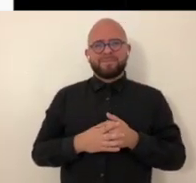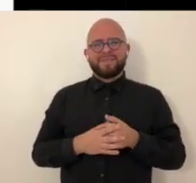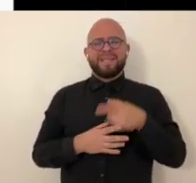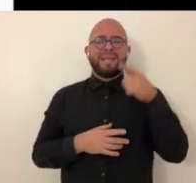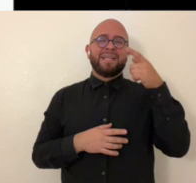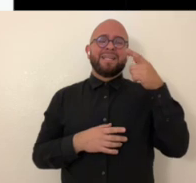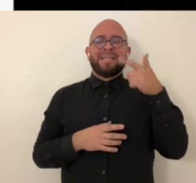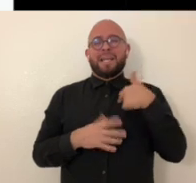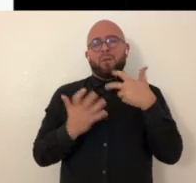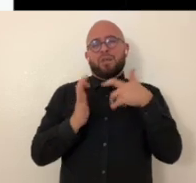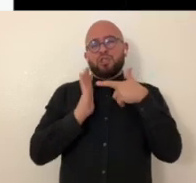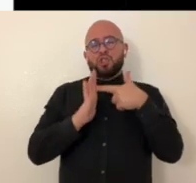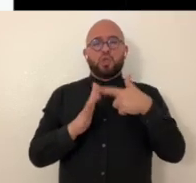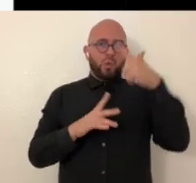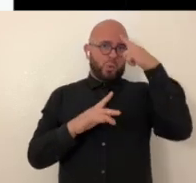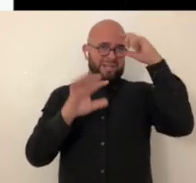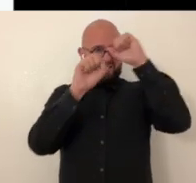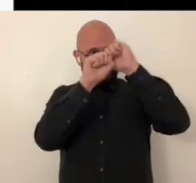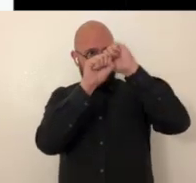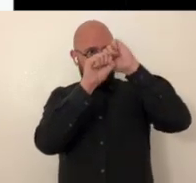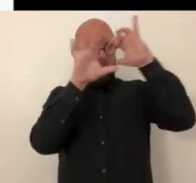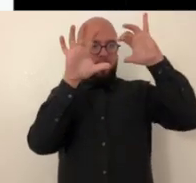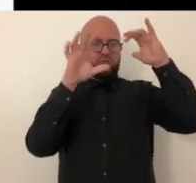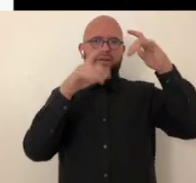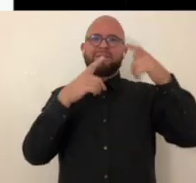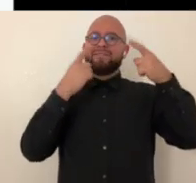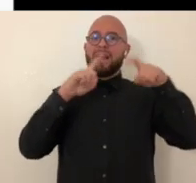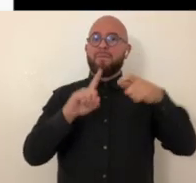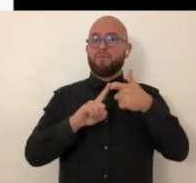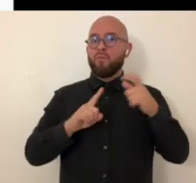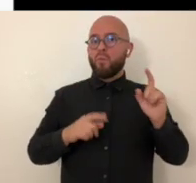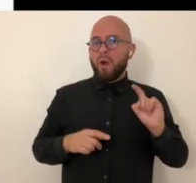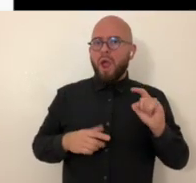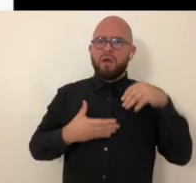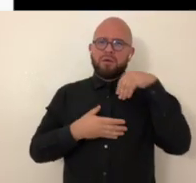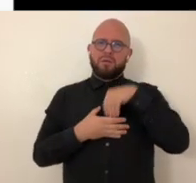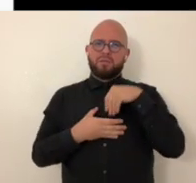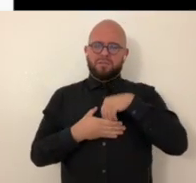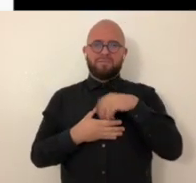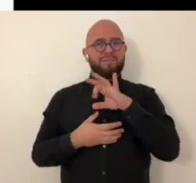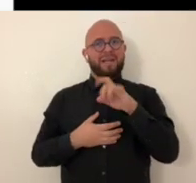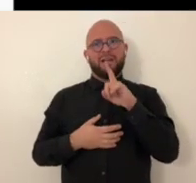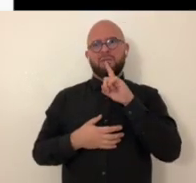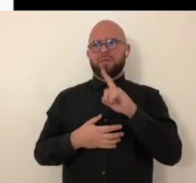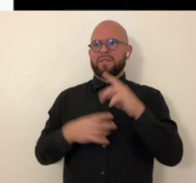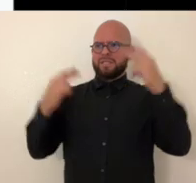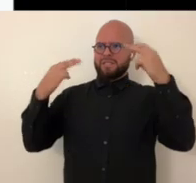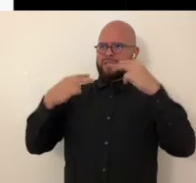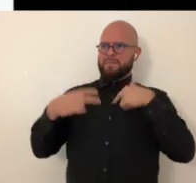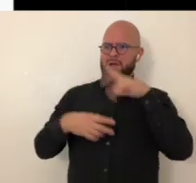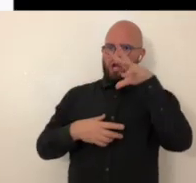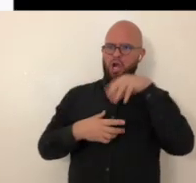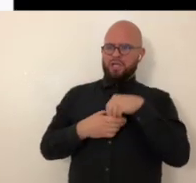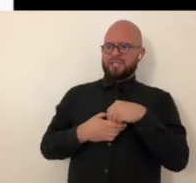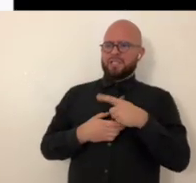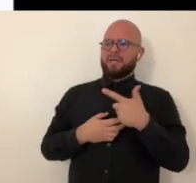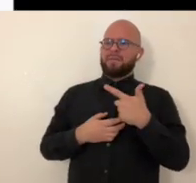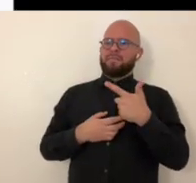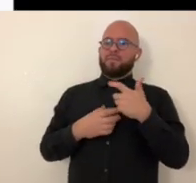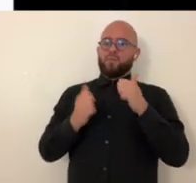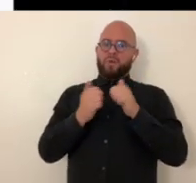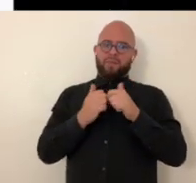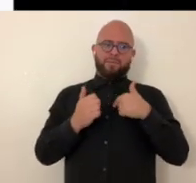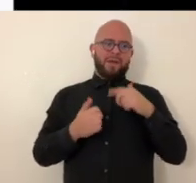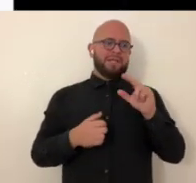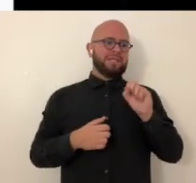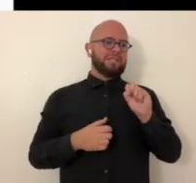but really was a sort of self-portrait about this um this this sort of explosion of creative force that kind of comes from within and i